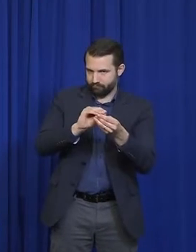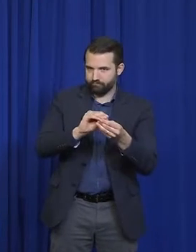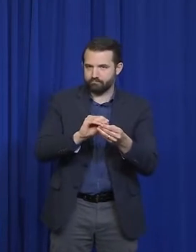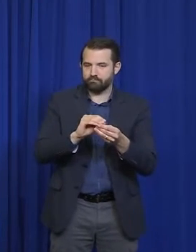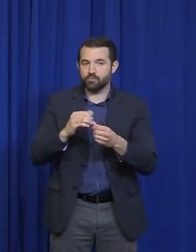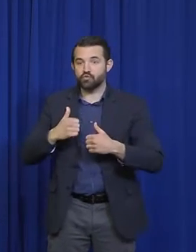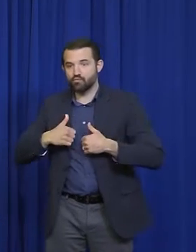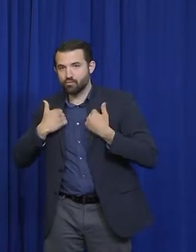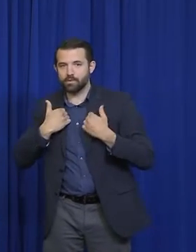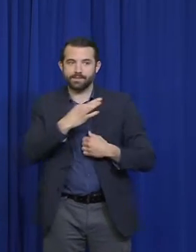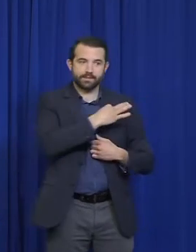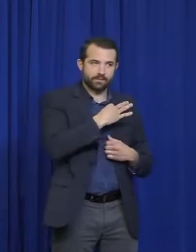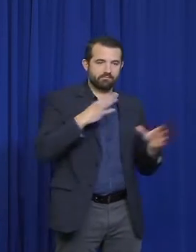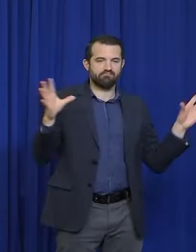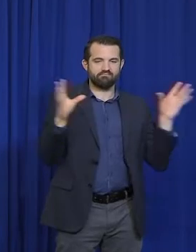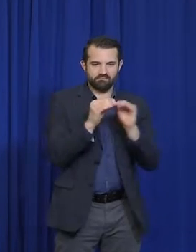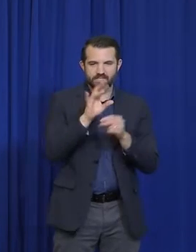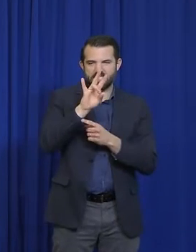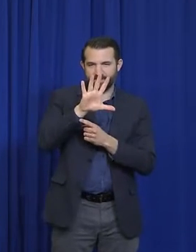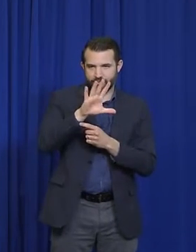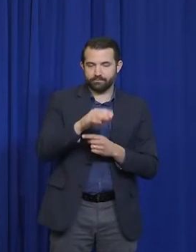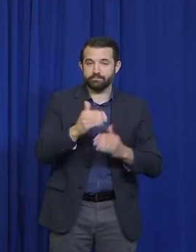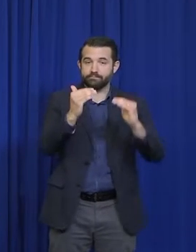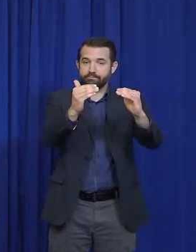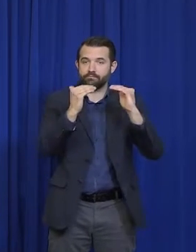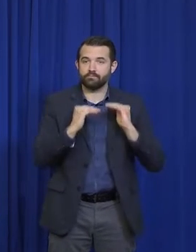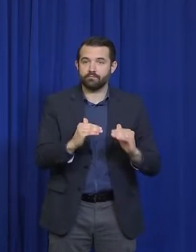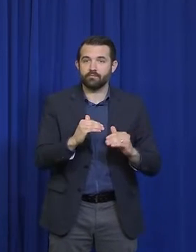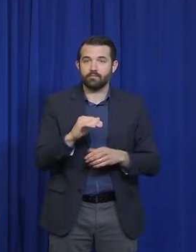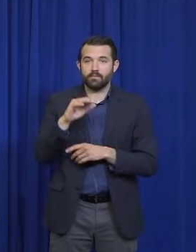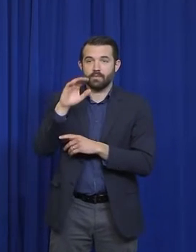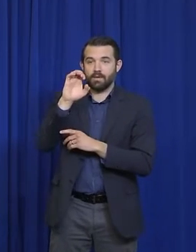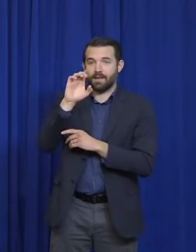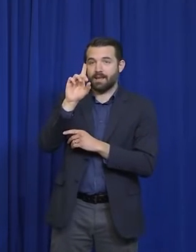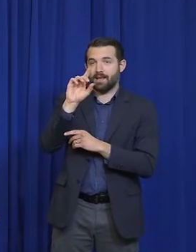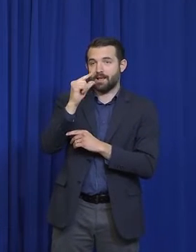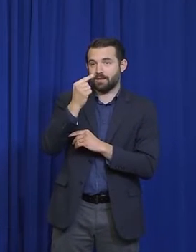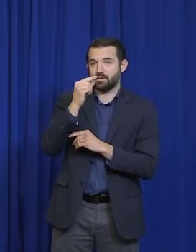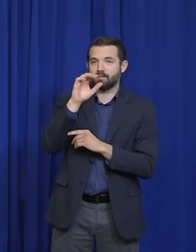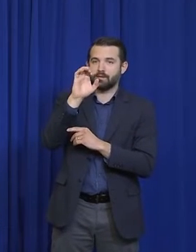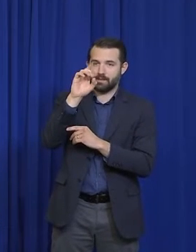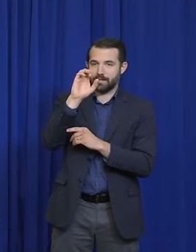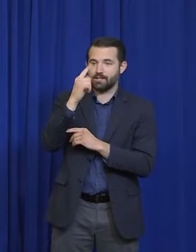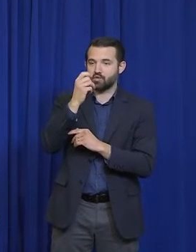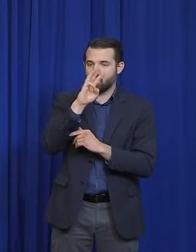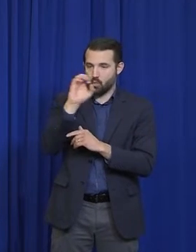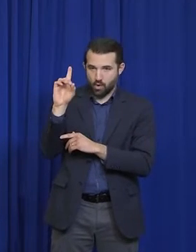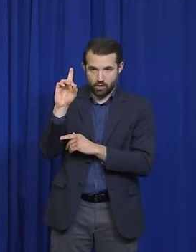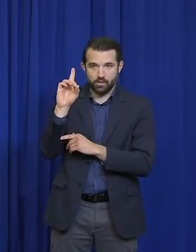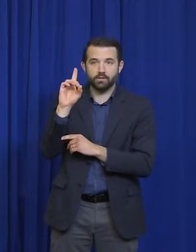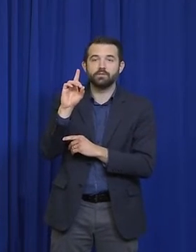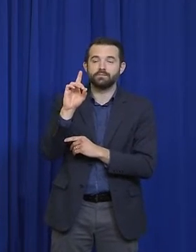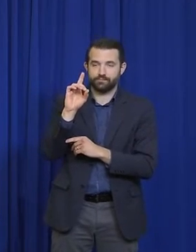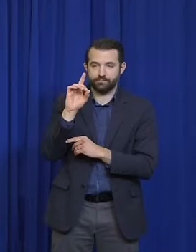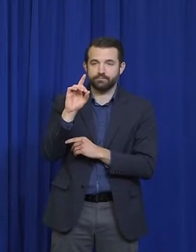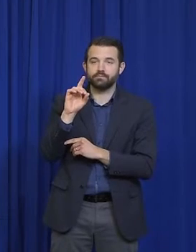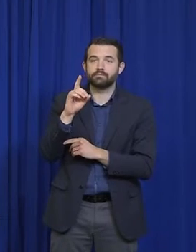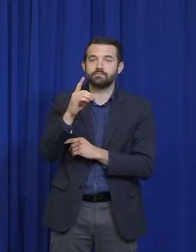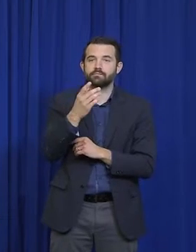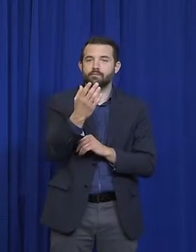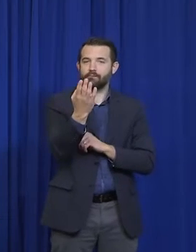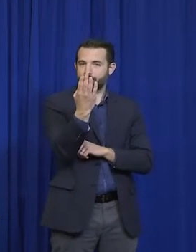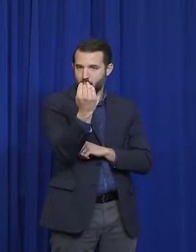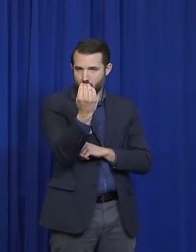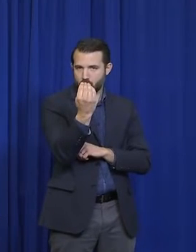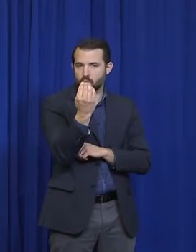positive for COVID-19. At Edgewood, there have been 14 residents and staff. At Falmouth